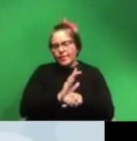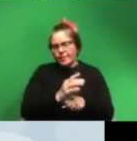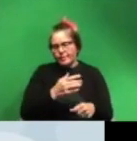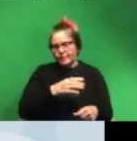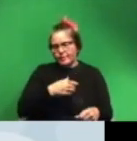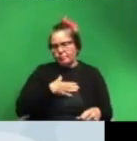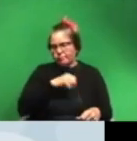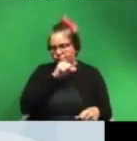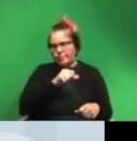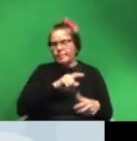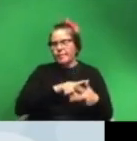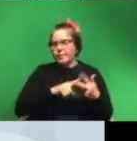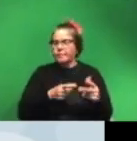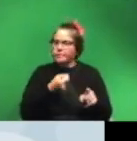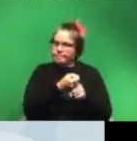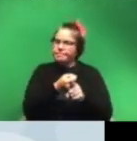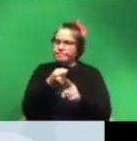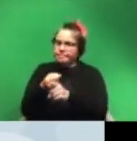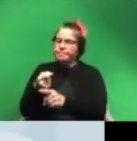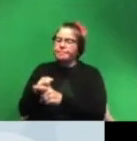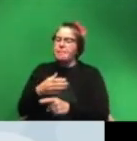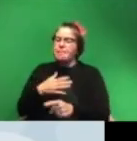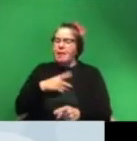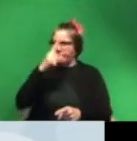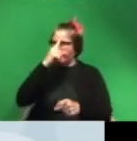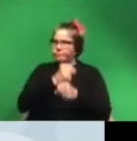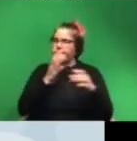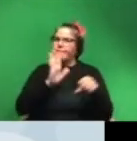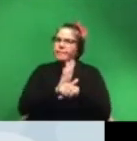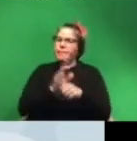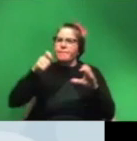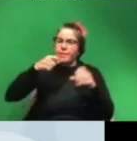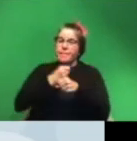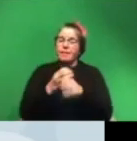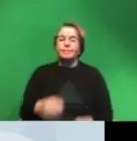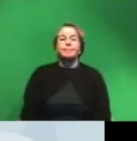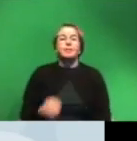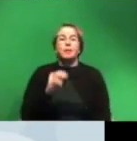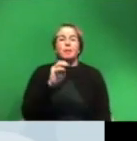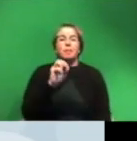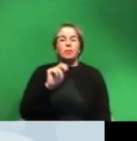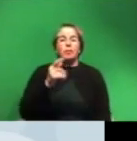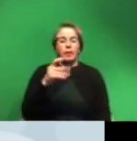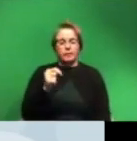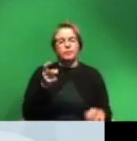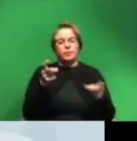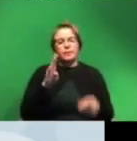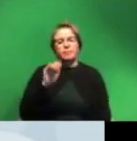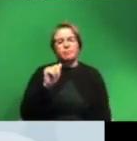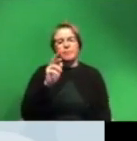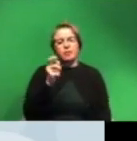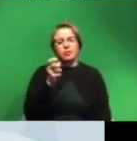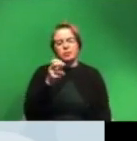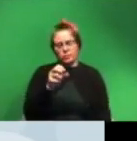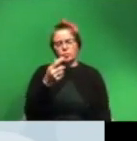three major ones that have influenced my understanding of film and filmmaking the first is moonlight which was directed by barry jenkins in 2016